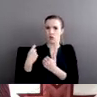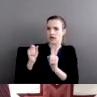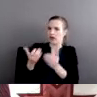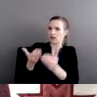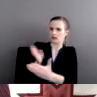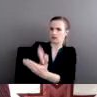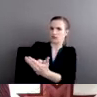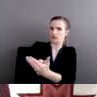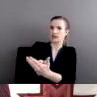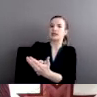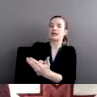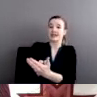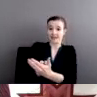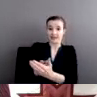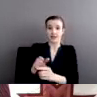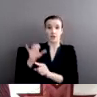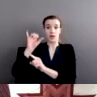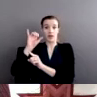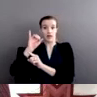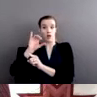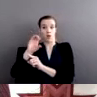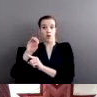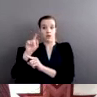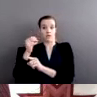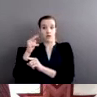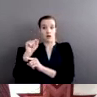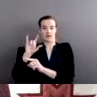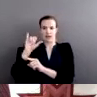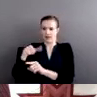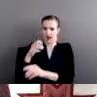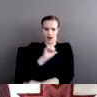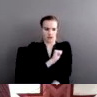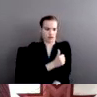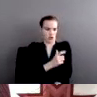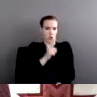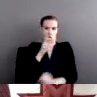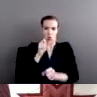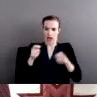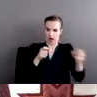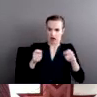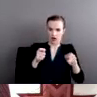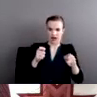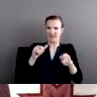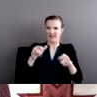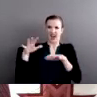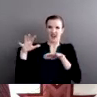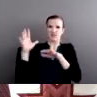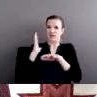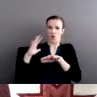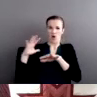that was taken away by Oliphant. And today there are tribes that are prosecuting non